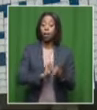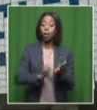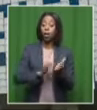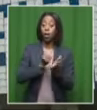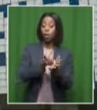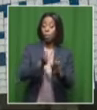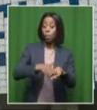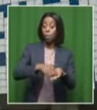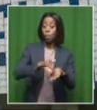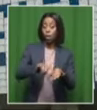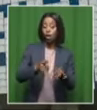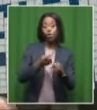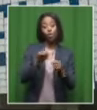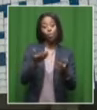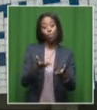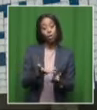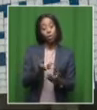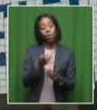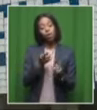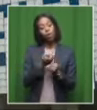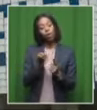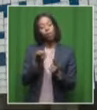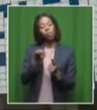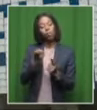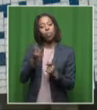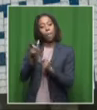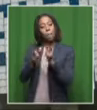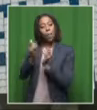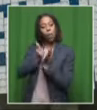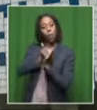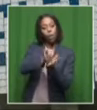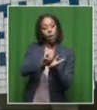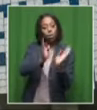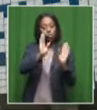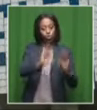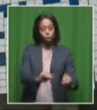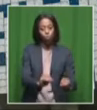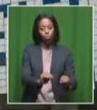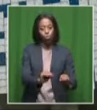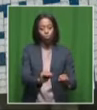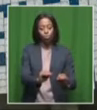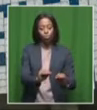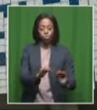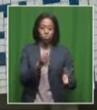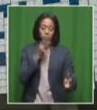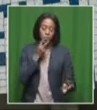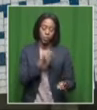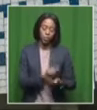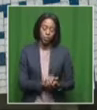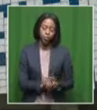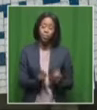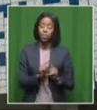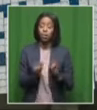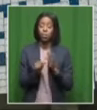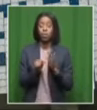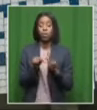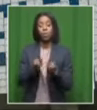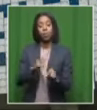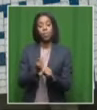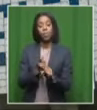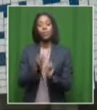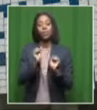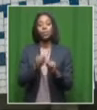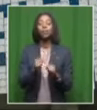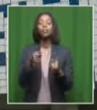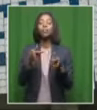from, from, from expats to help them quit Hubli's smoking. But importantly, you do